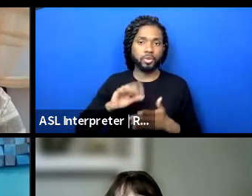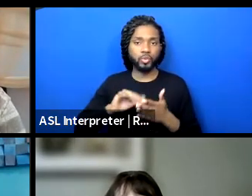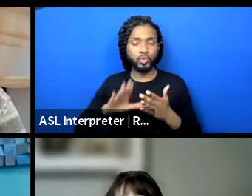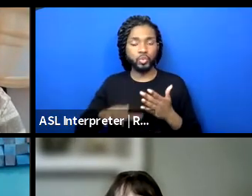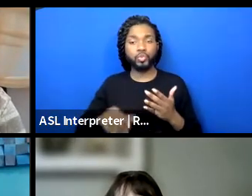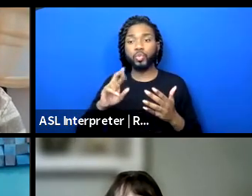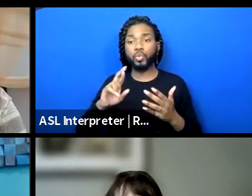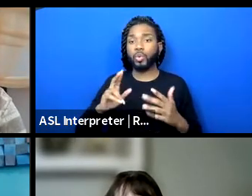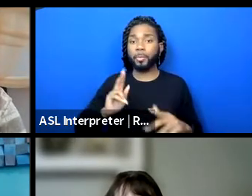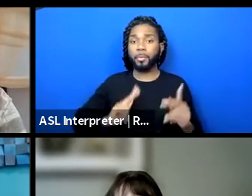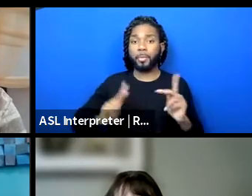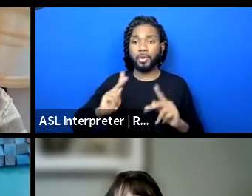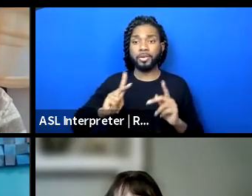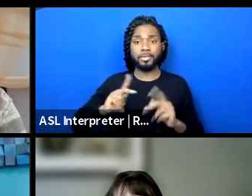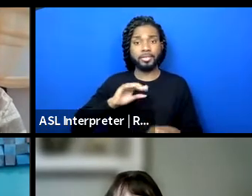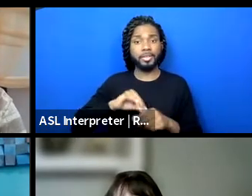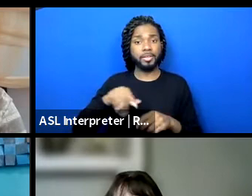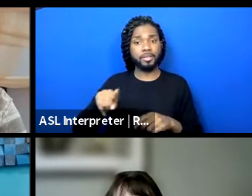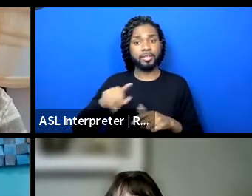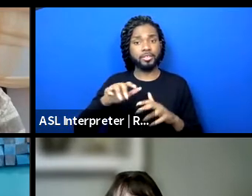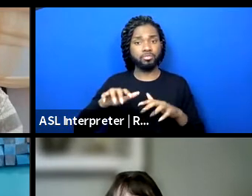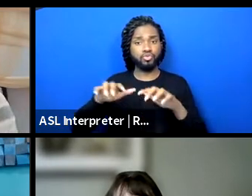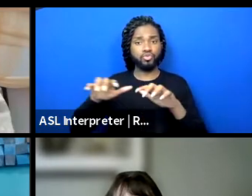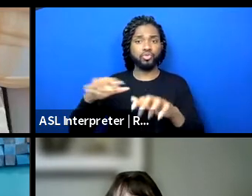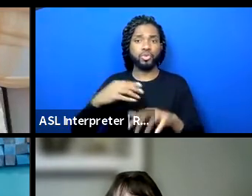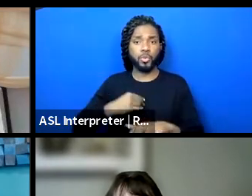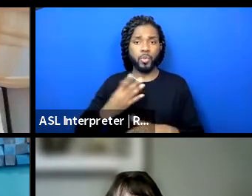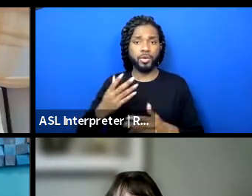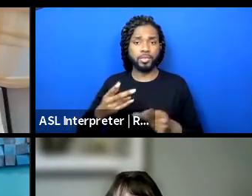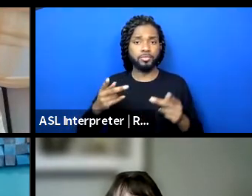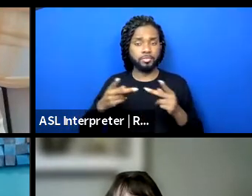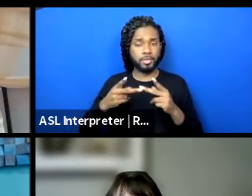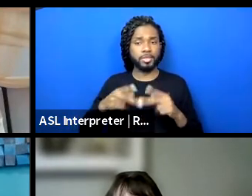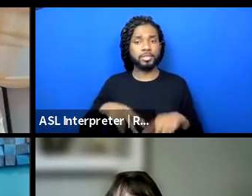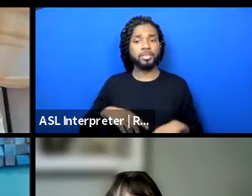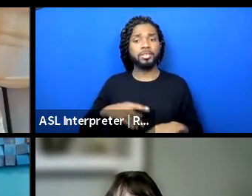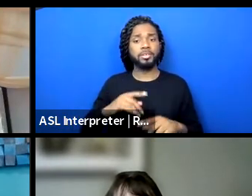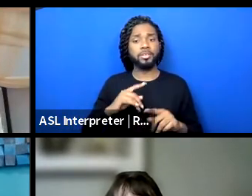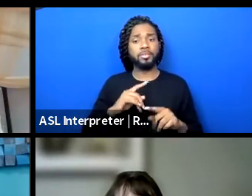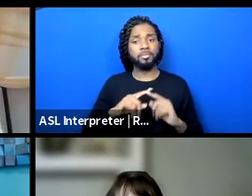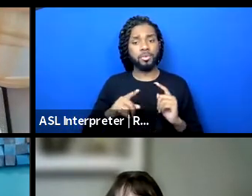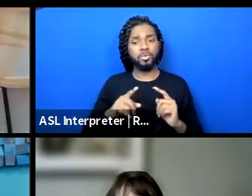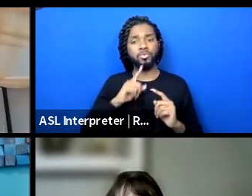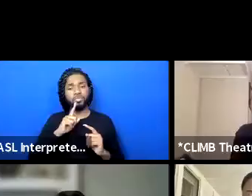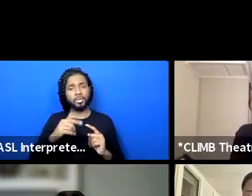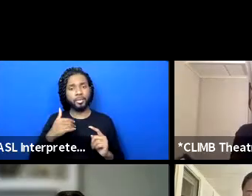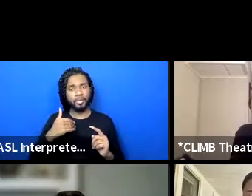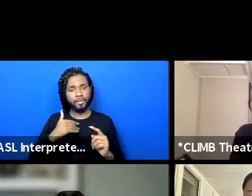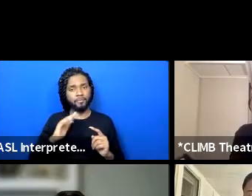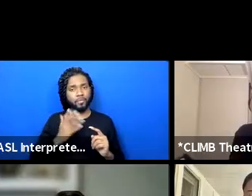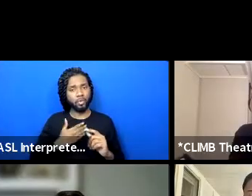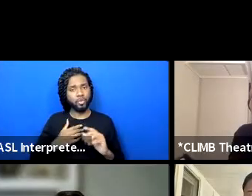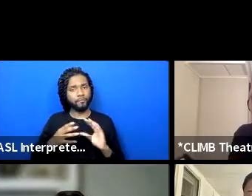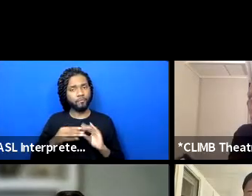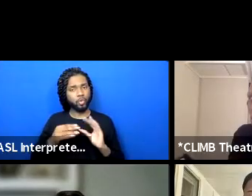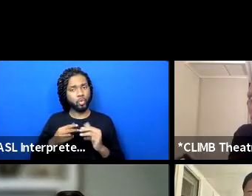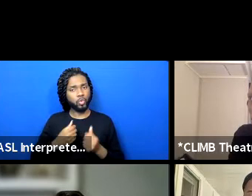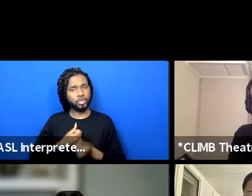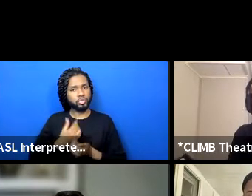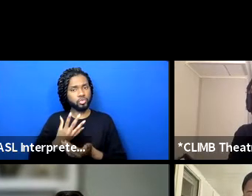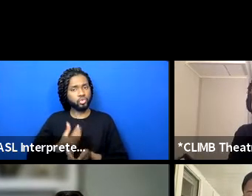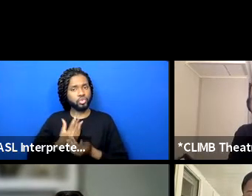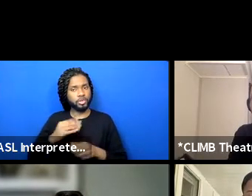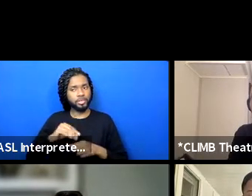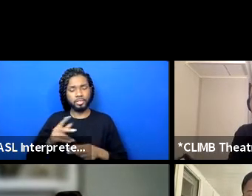these majority white spaces, but really having our voices be heard in the space, rather than asking